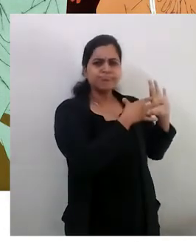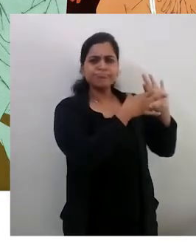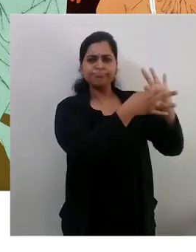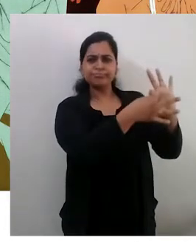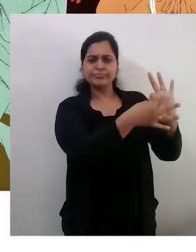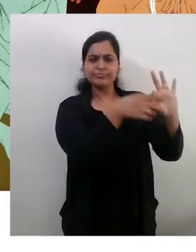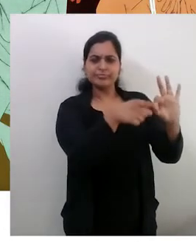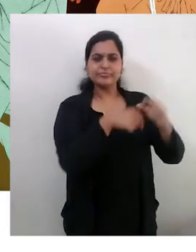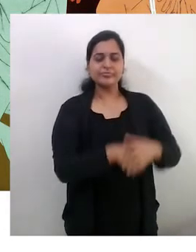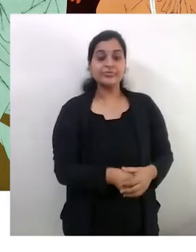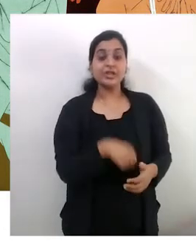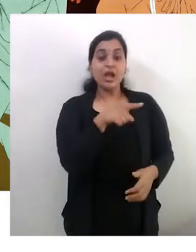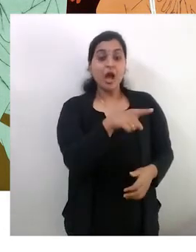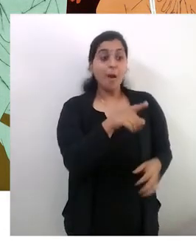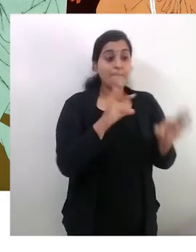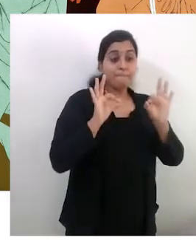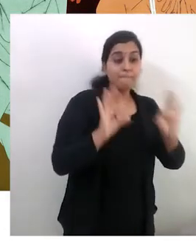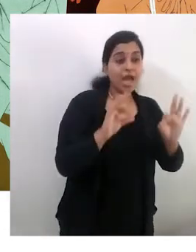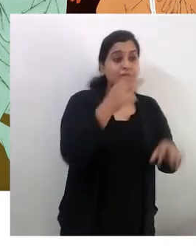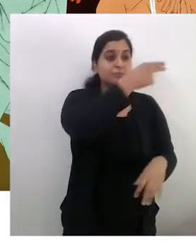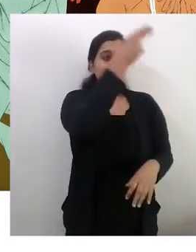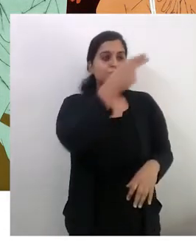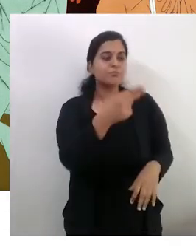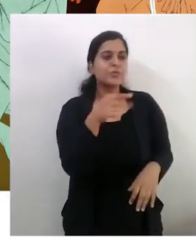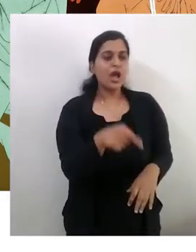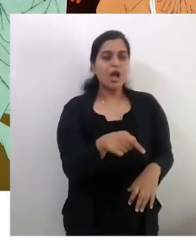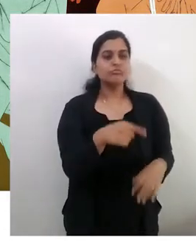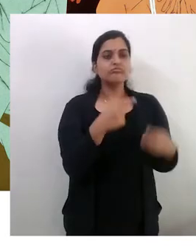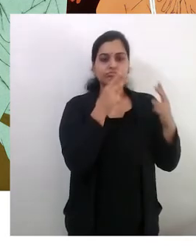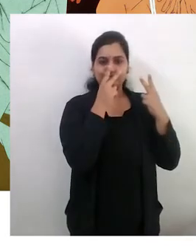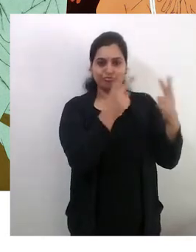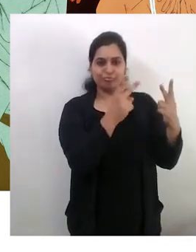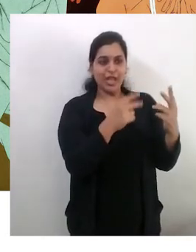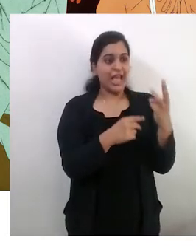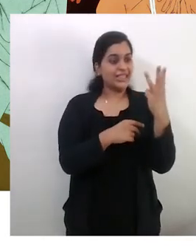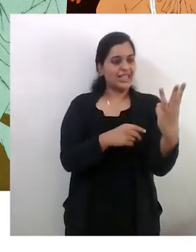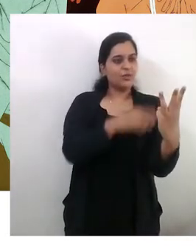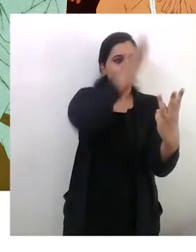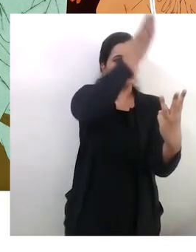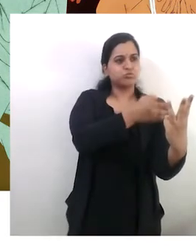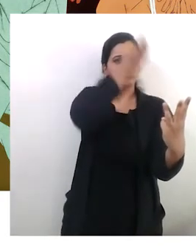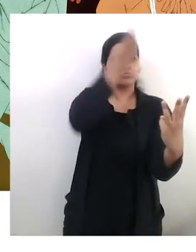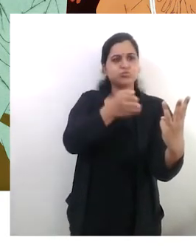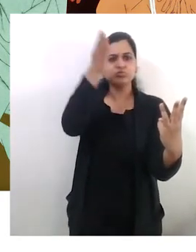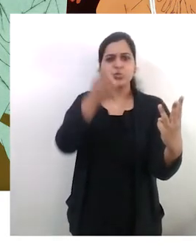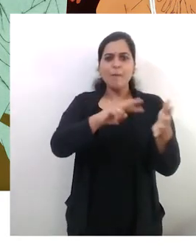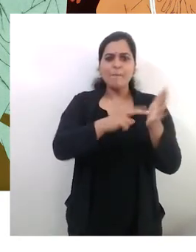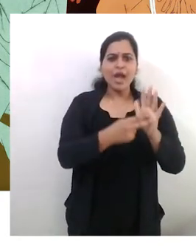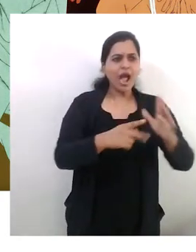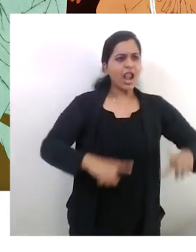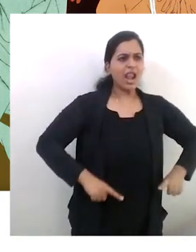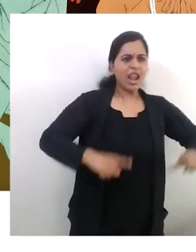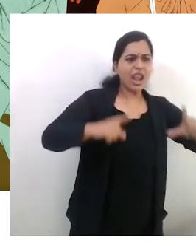was there that he painted his landmark Shantiniketan triptych, a three-panel representation of life and death,